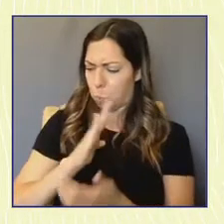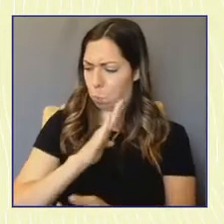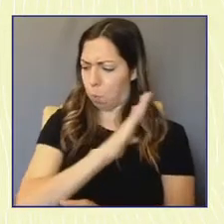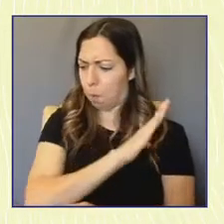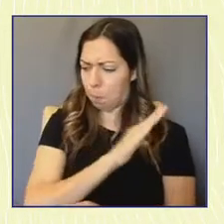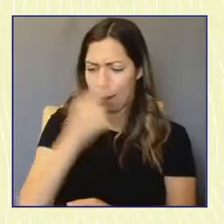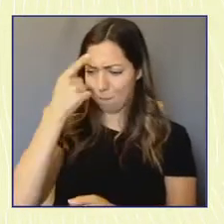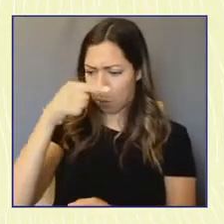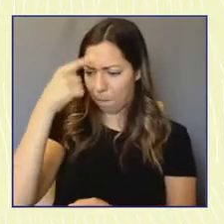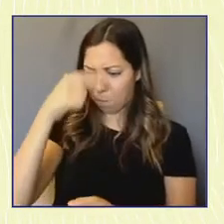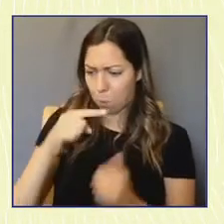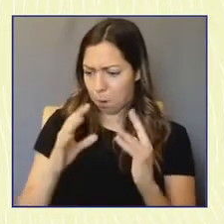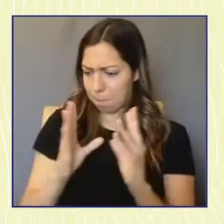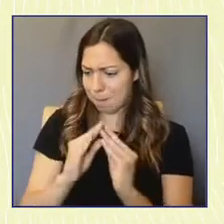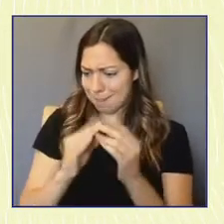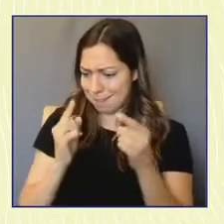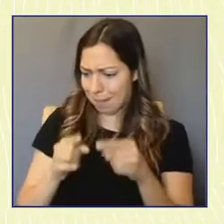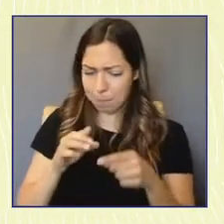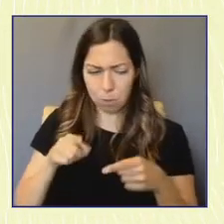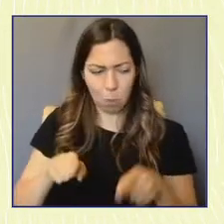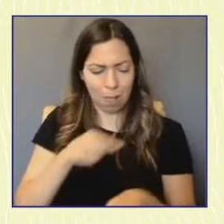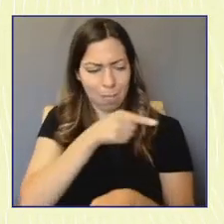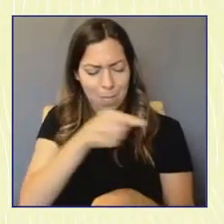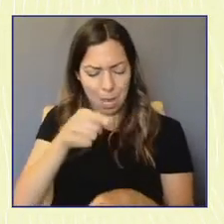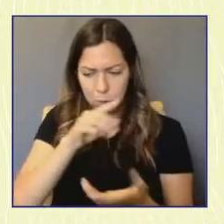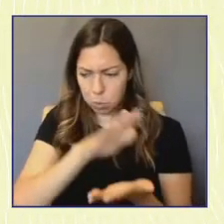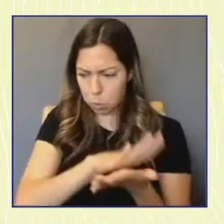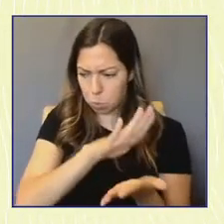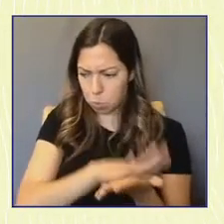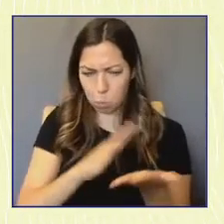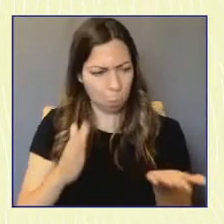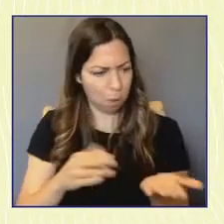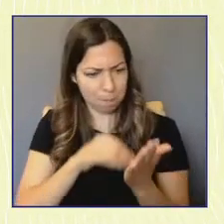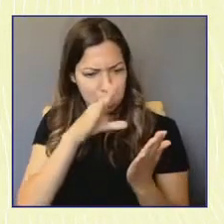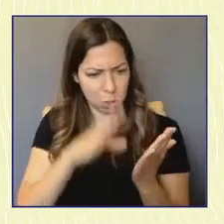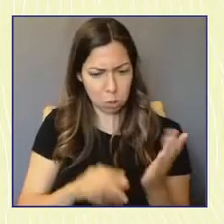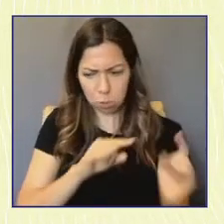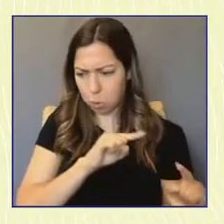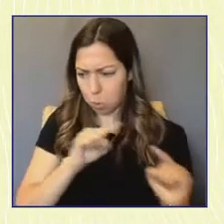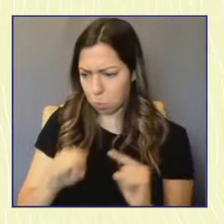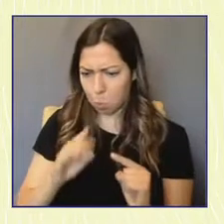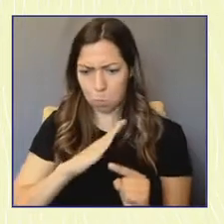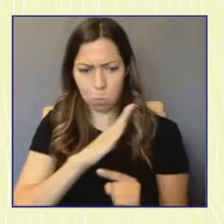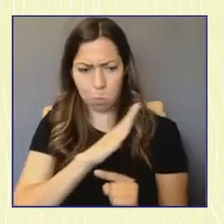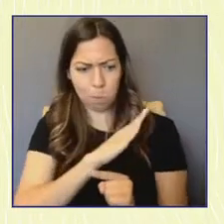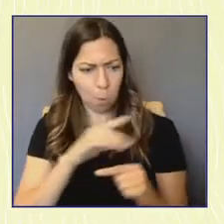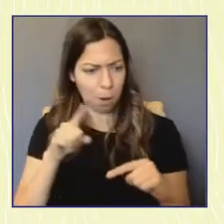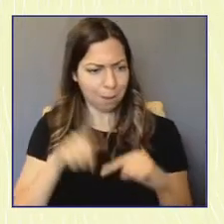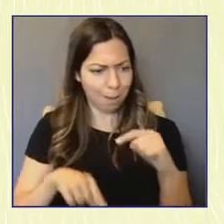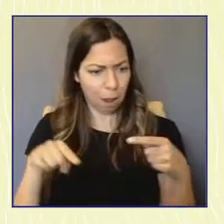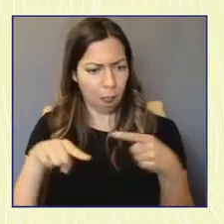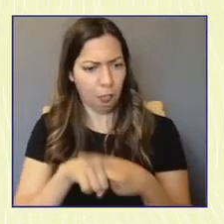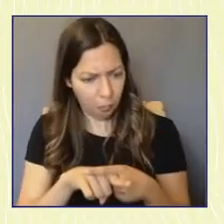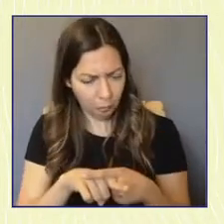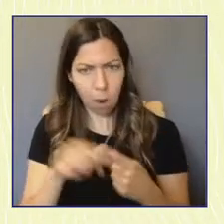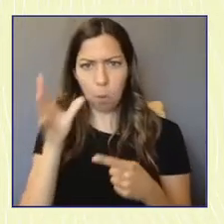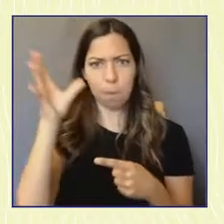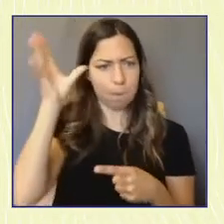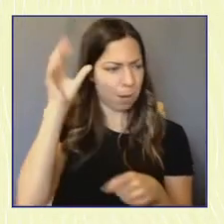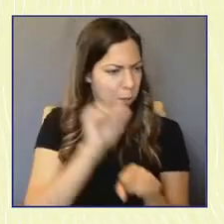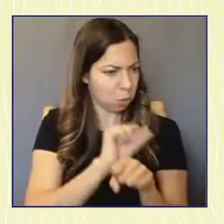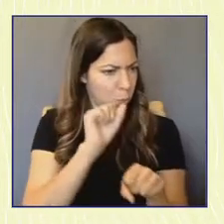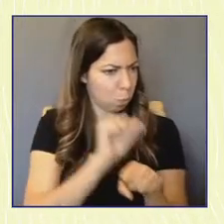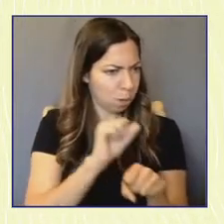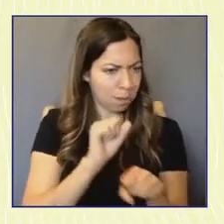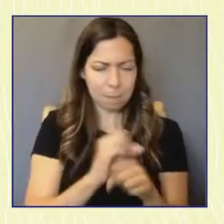when students are at school, how are students supposed to get there and actually be involved in the same thing with parents who are working you know multiple jobs, and